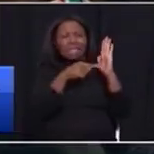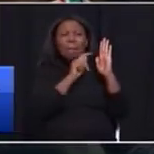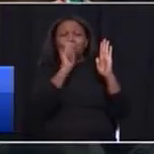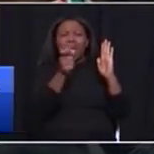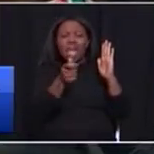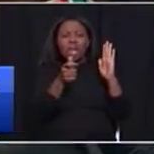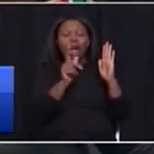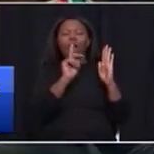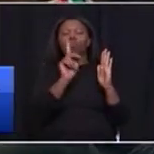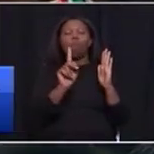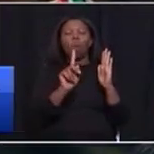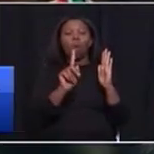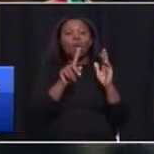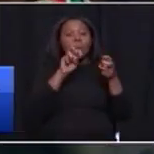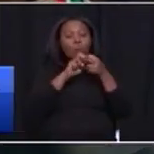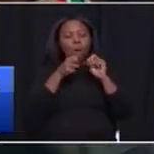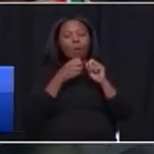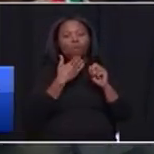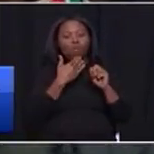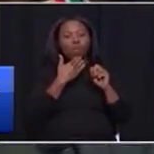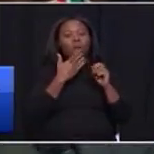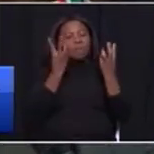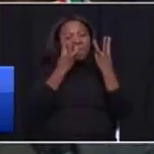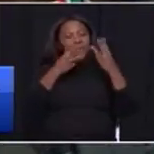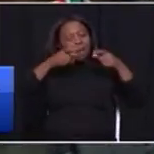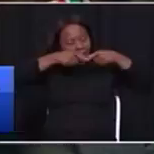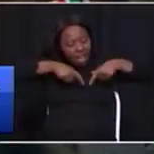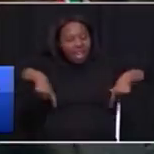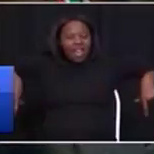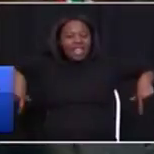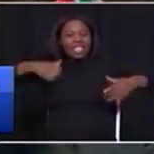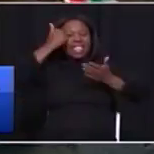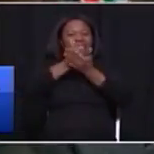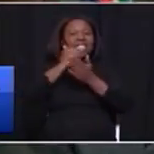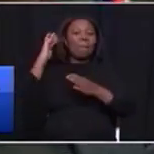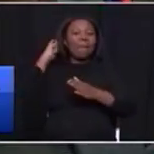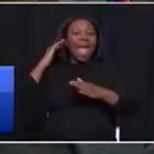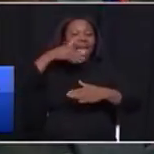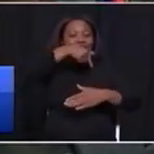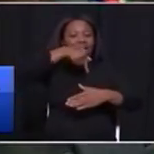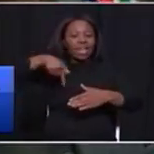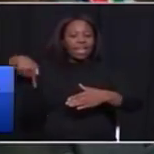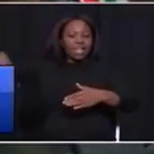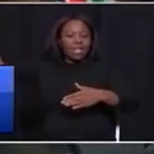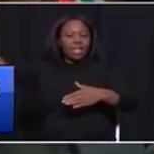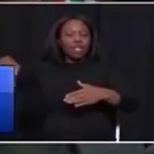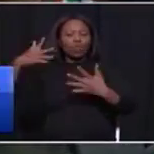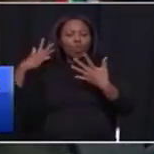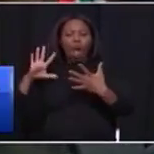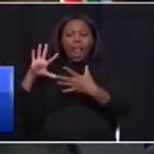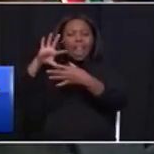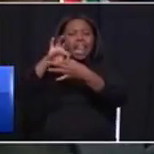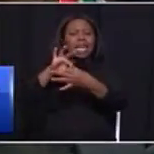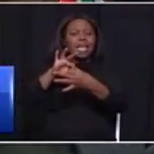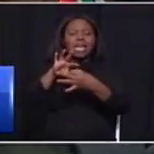it's because of the consumption in the backyards and there's no proper link about who's